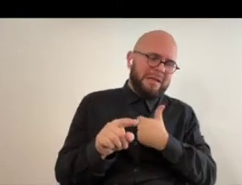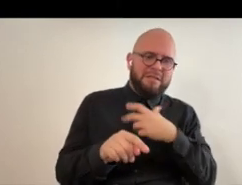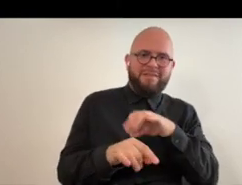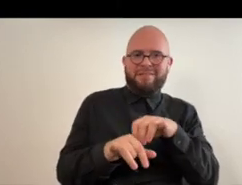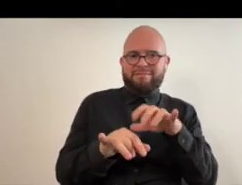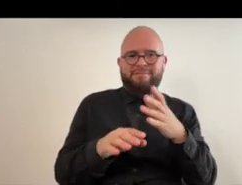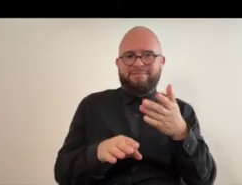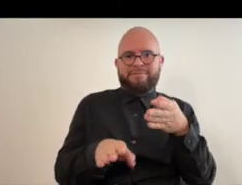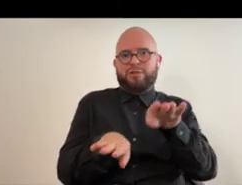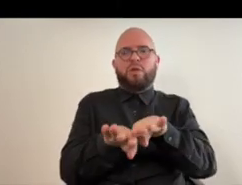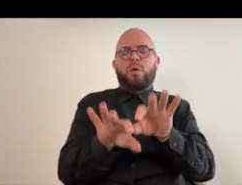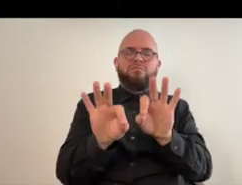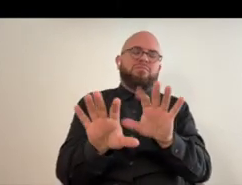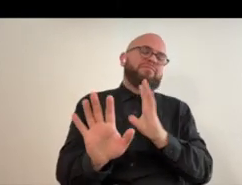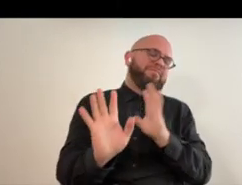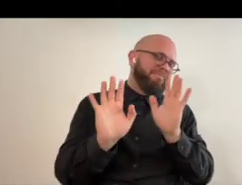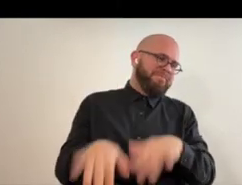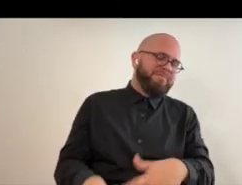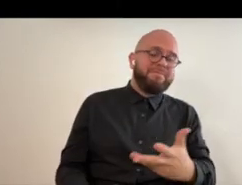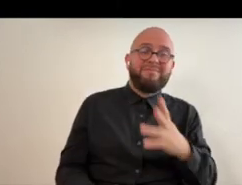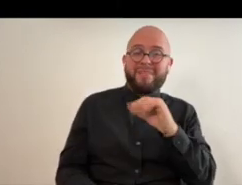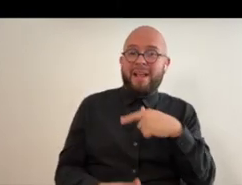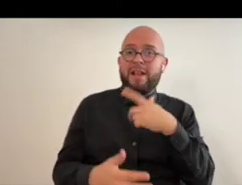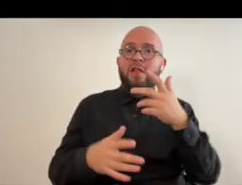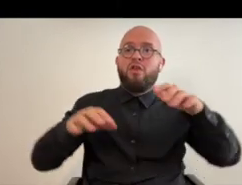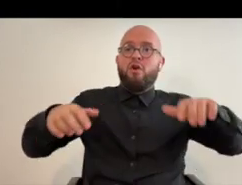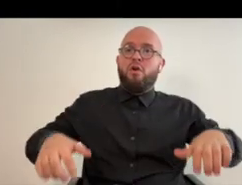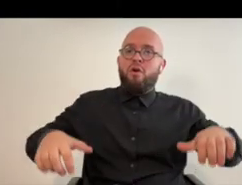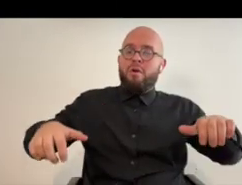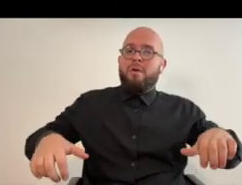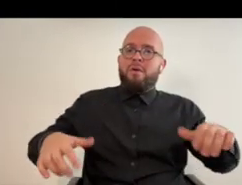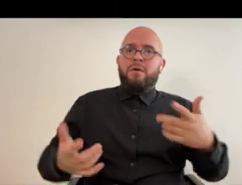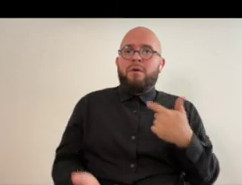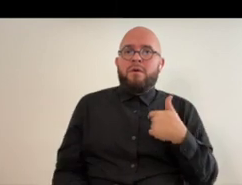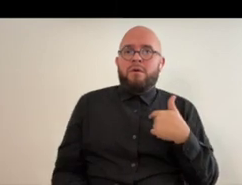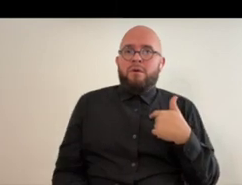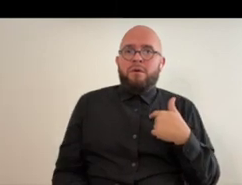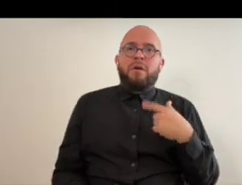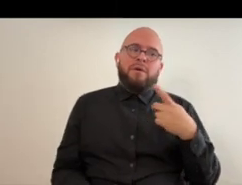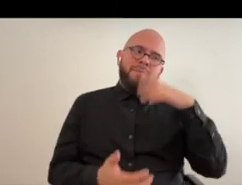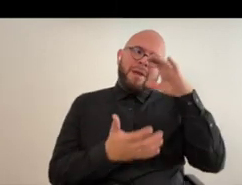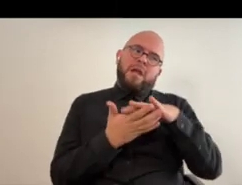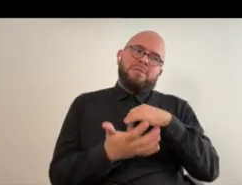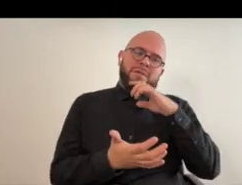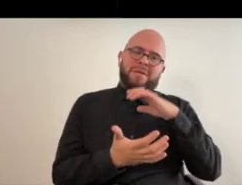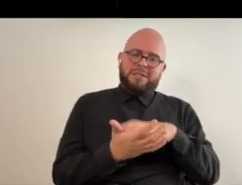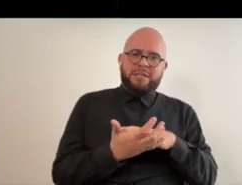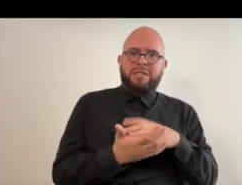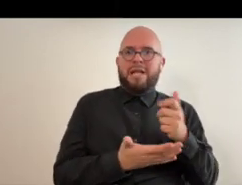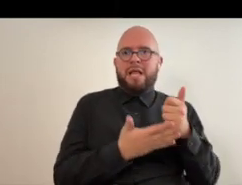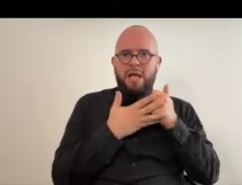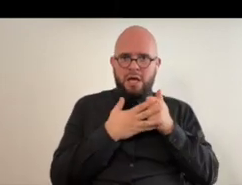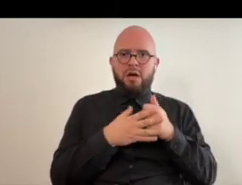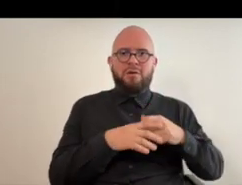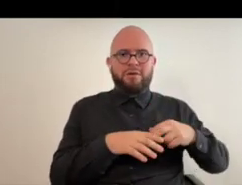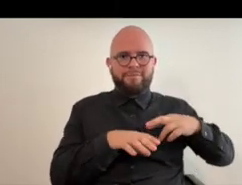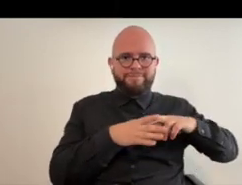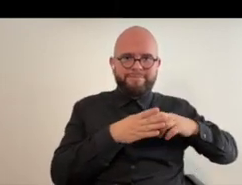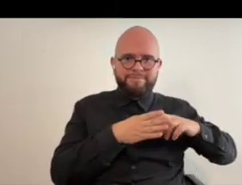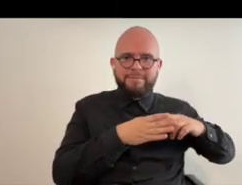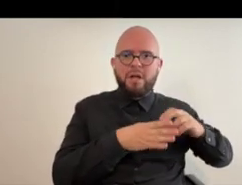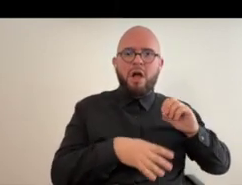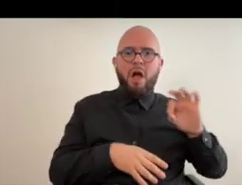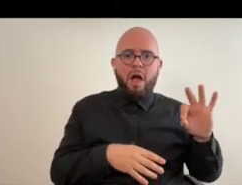keeps closed it's there and then the arms you know i just um here my husband and son helped take off the parts